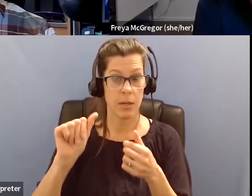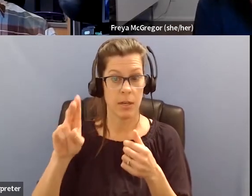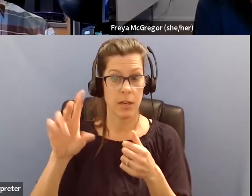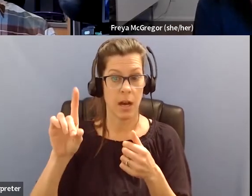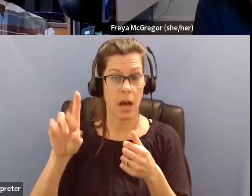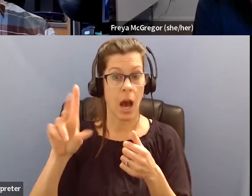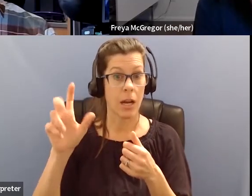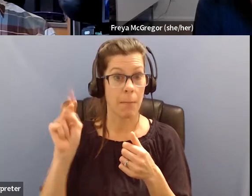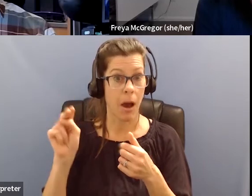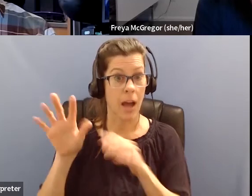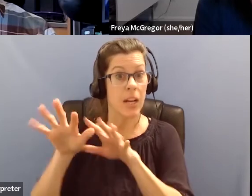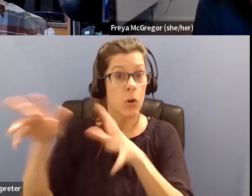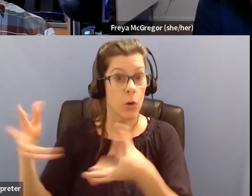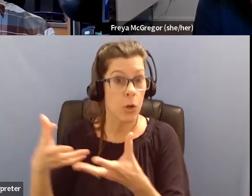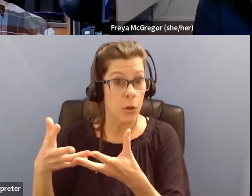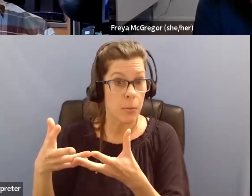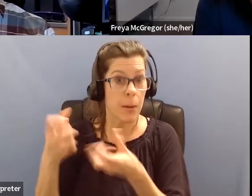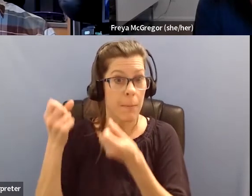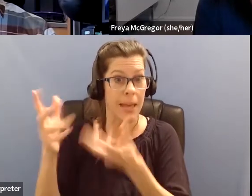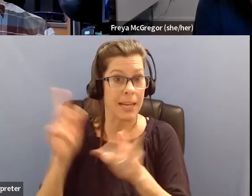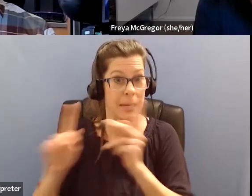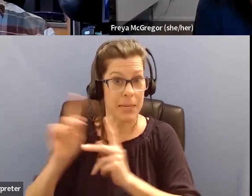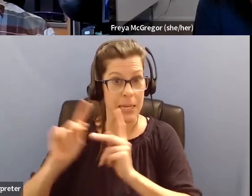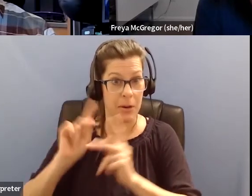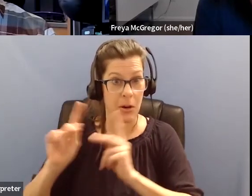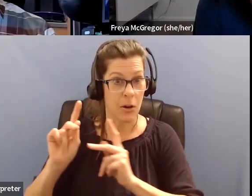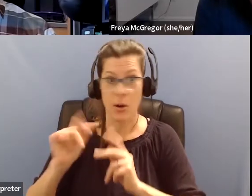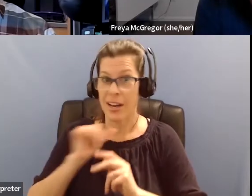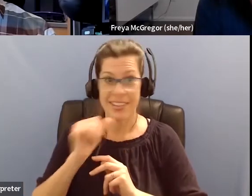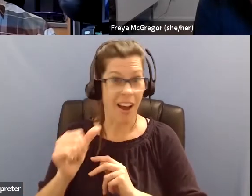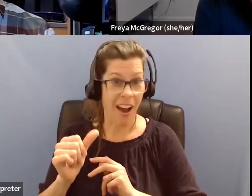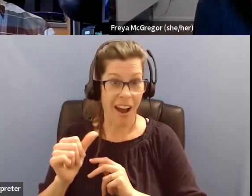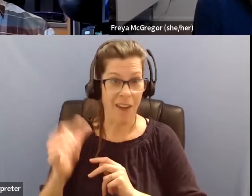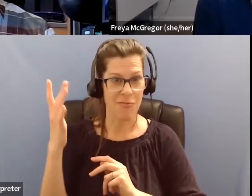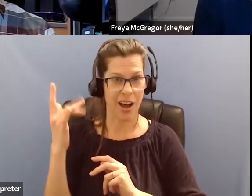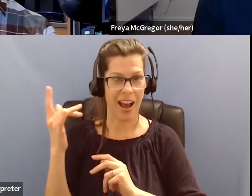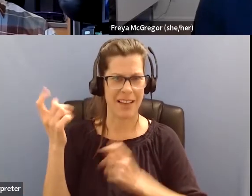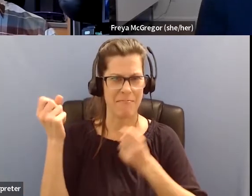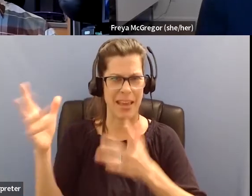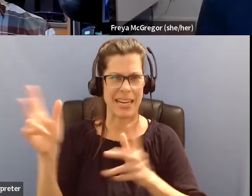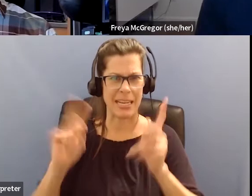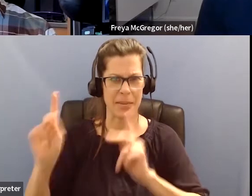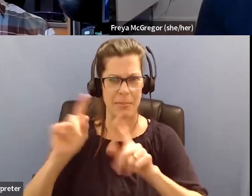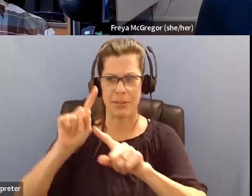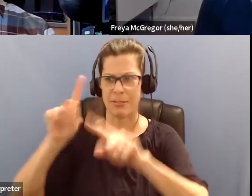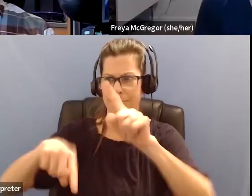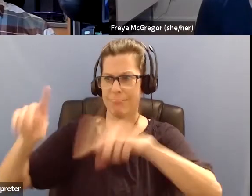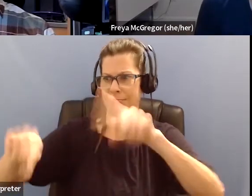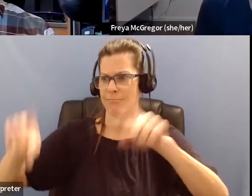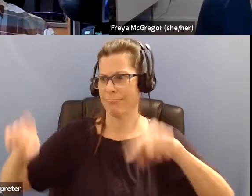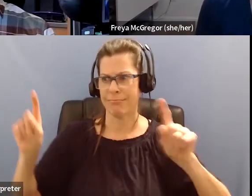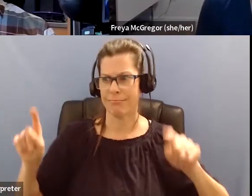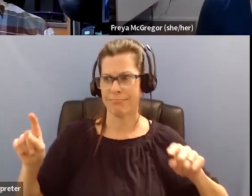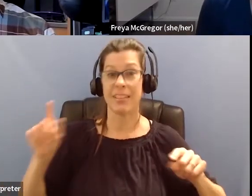one, you know, unless it is designed as accessible, I can't get to the places that